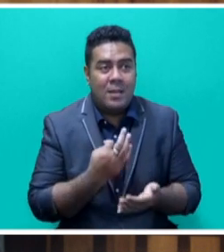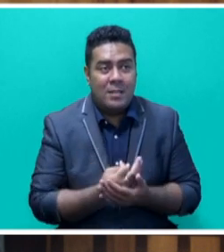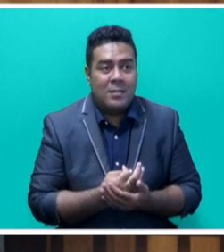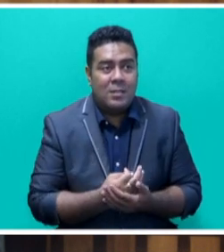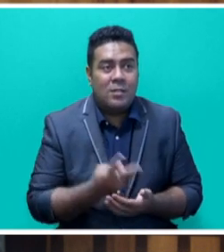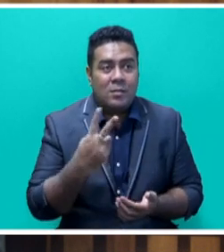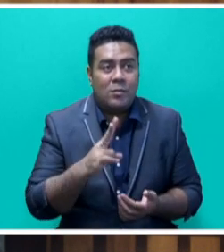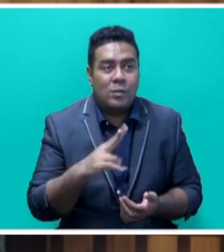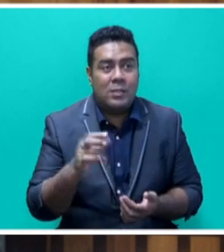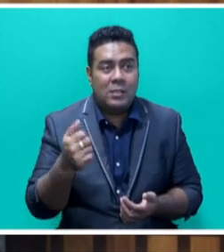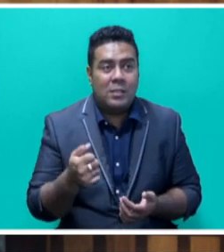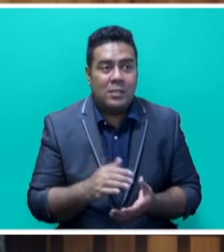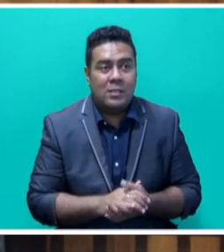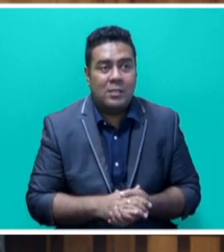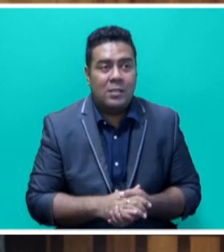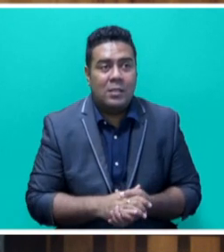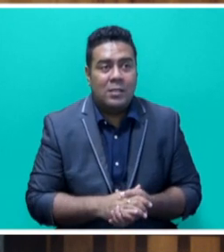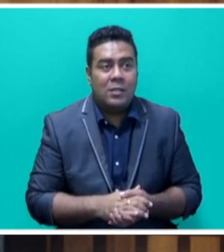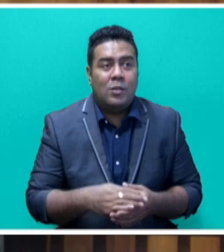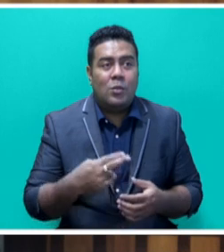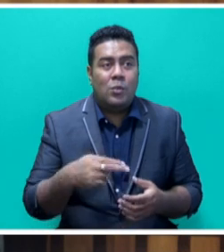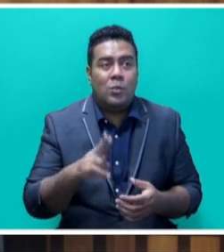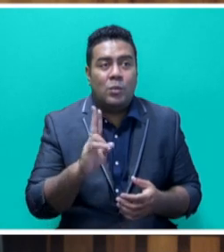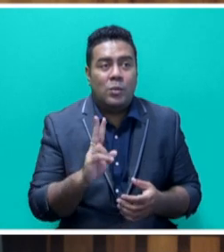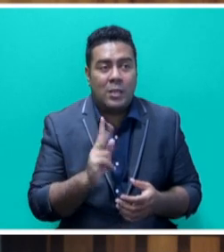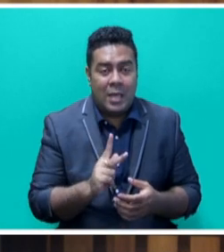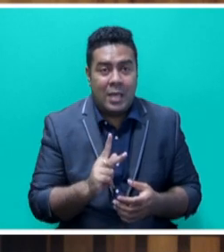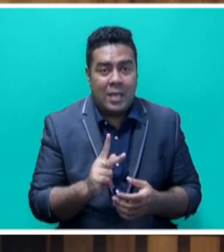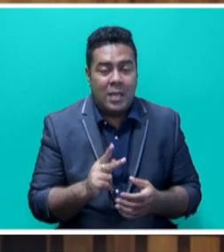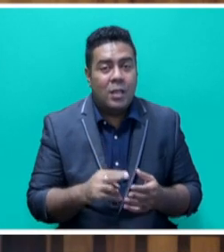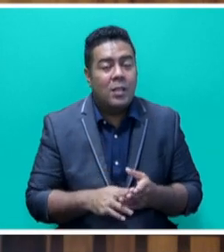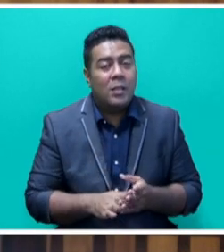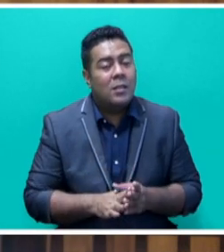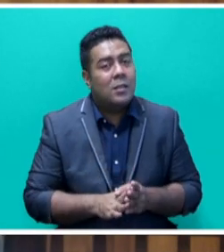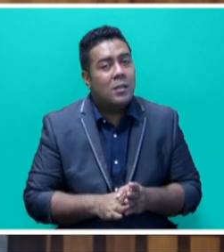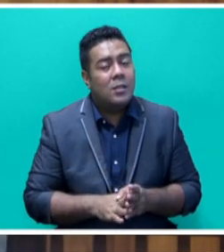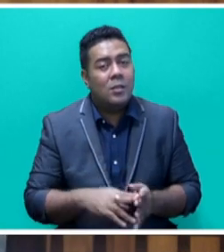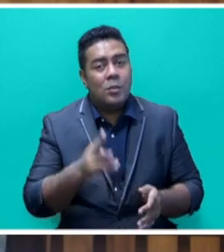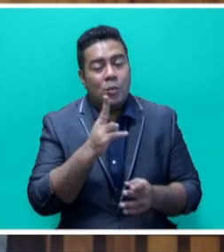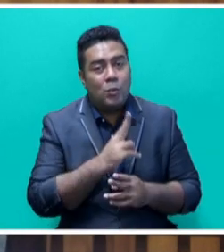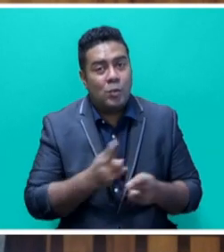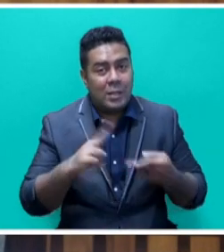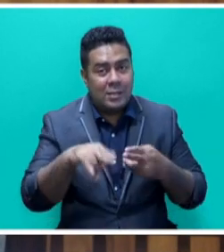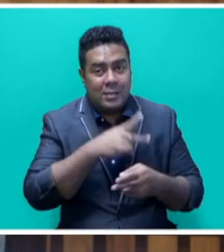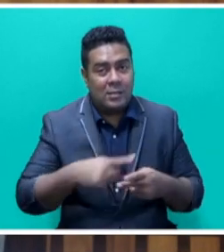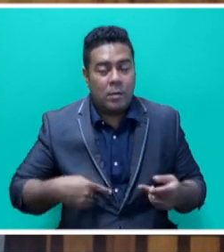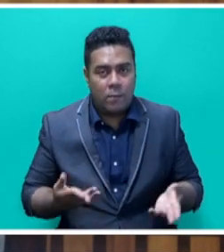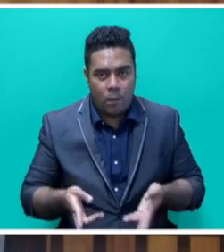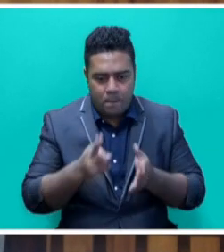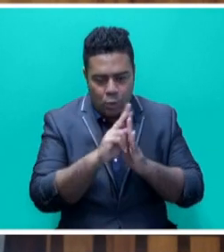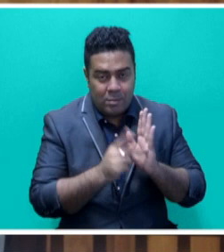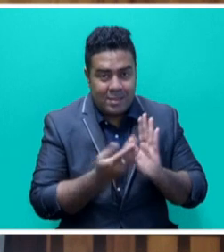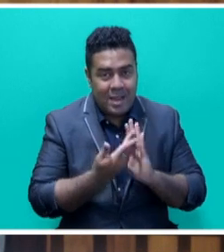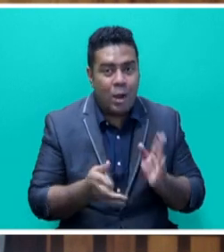26 Presidency, UK COP26 Presidency, to develop a set of innovative principles and recommendations for improving